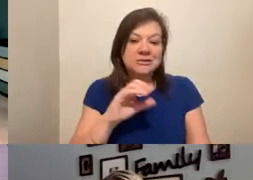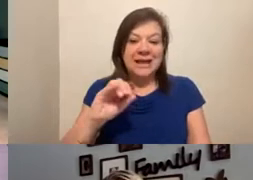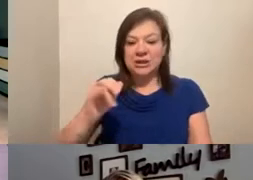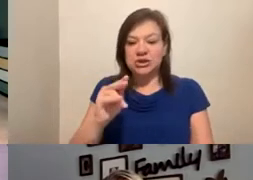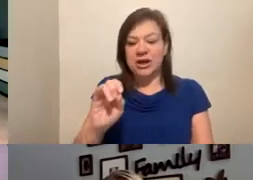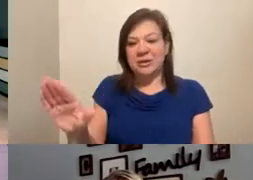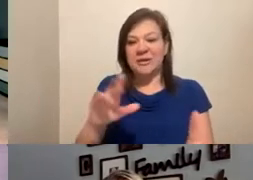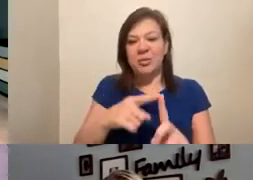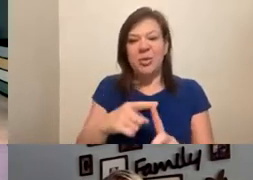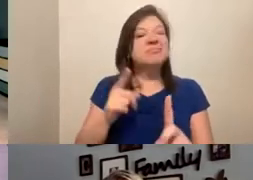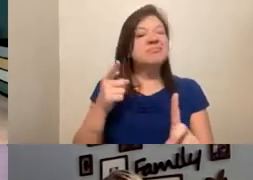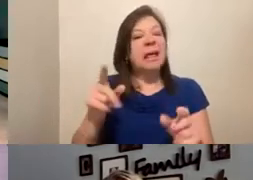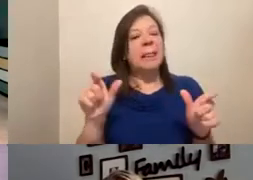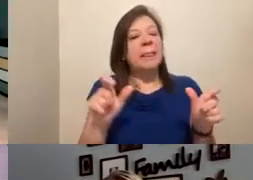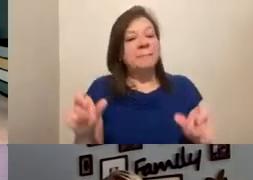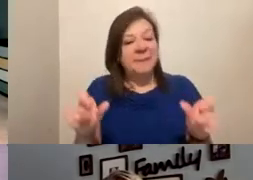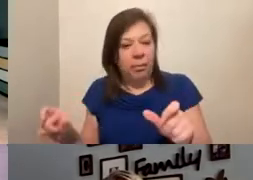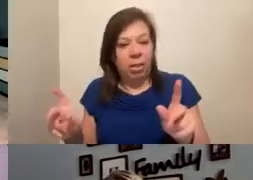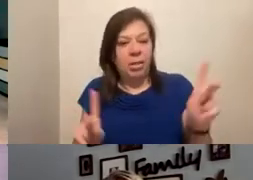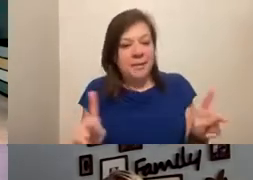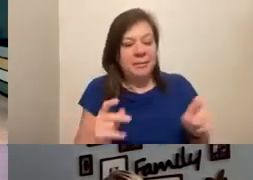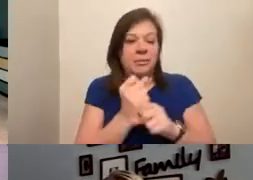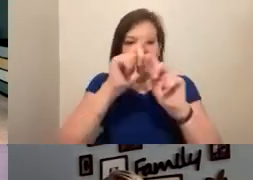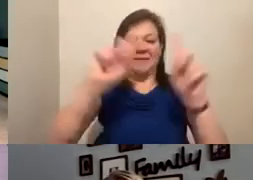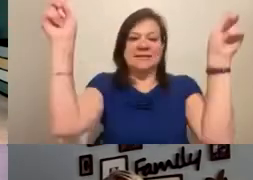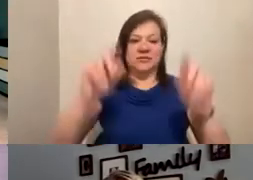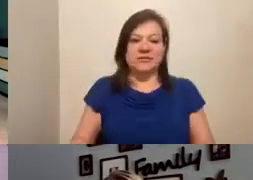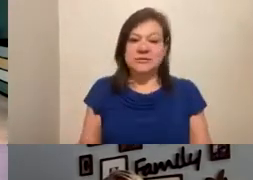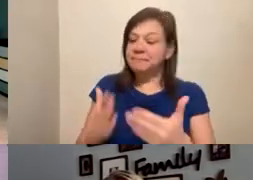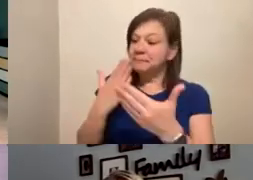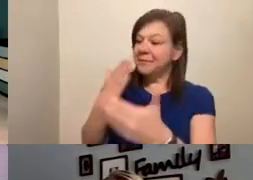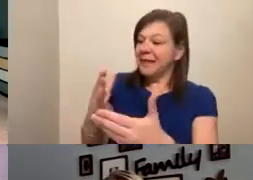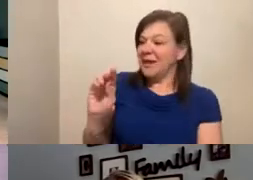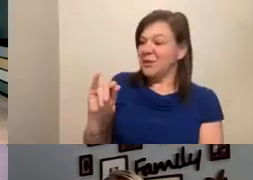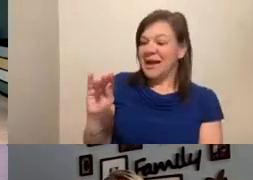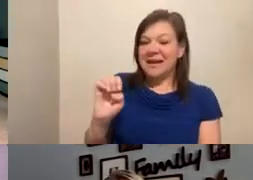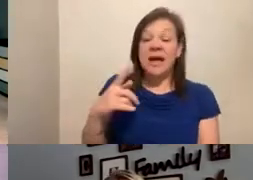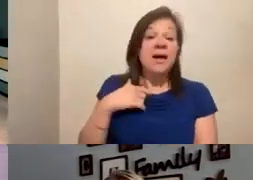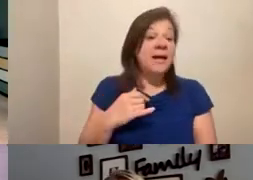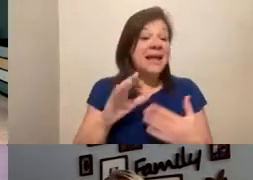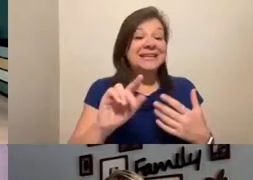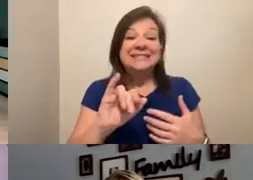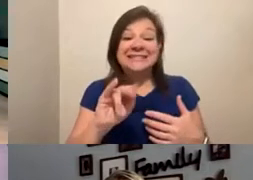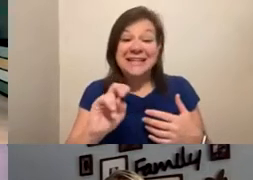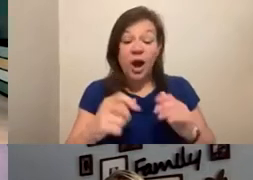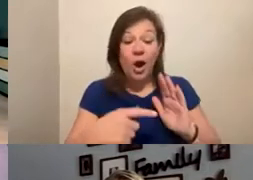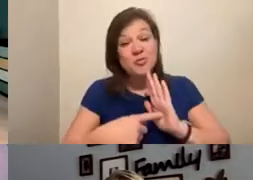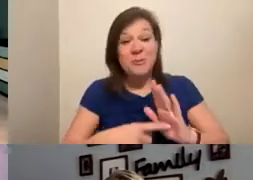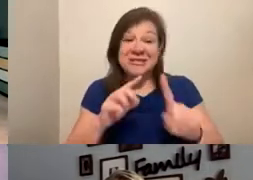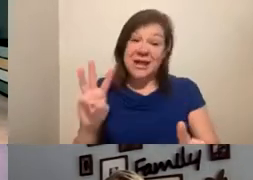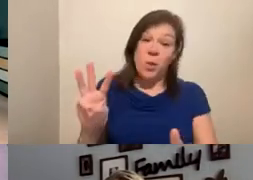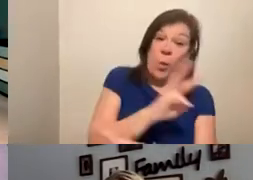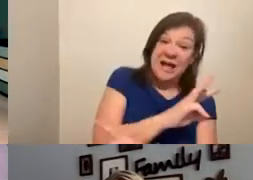it's the people that really make the difference. Thank you, Annie. And Tina, representing the West Coast.